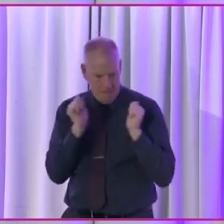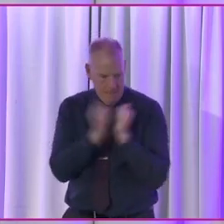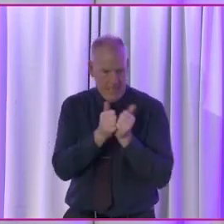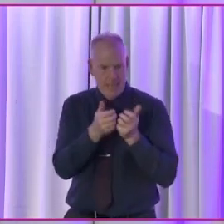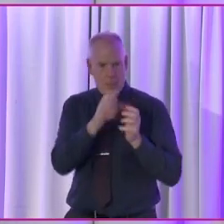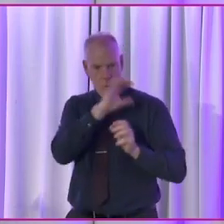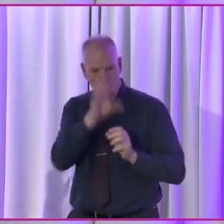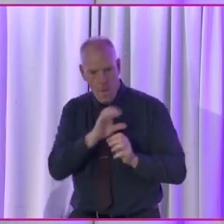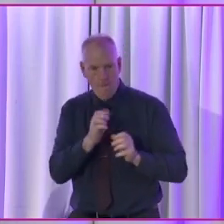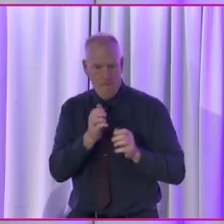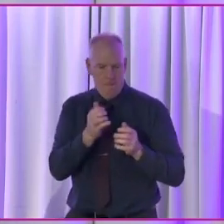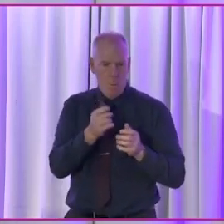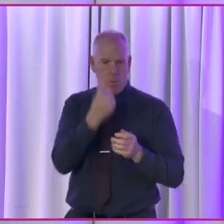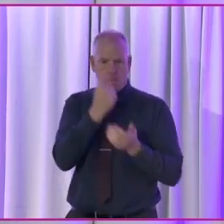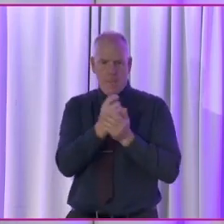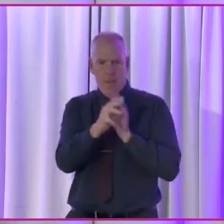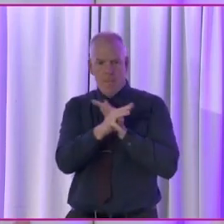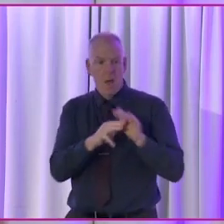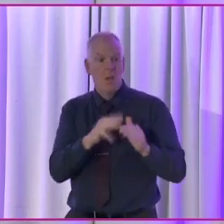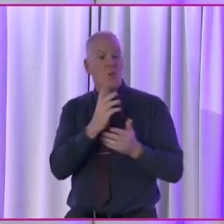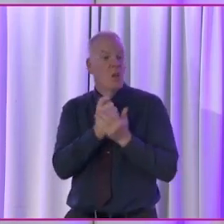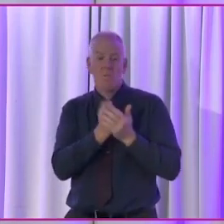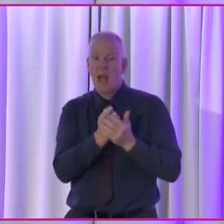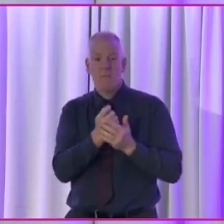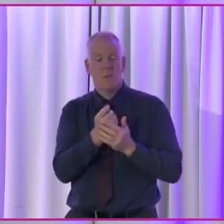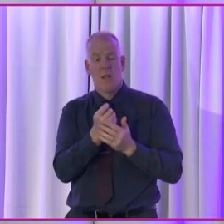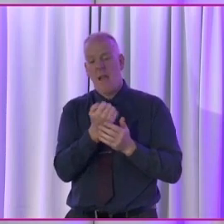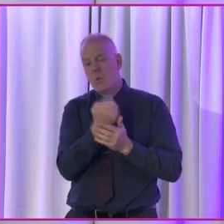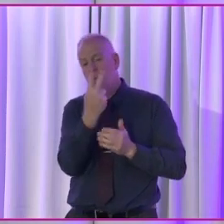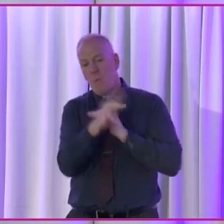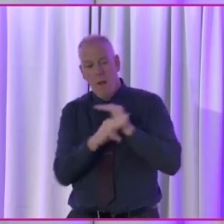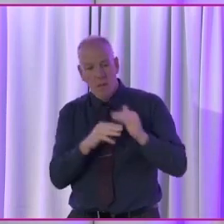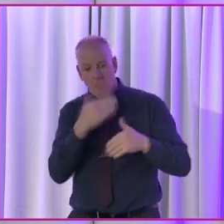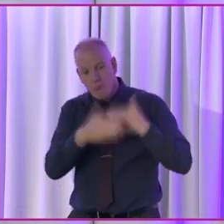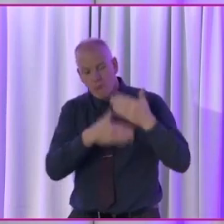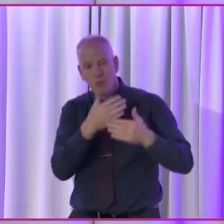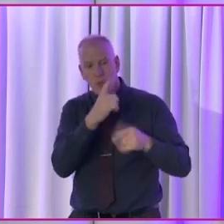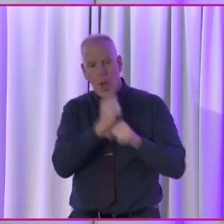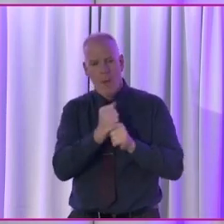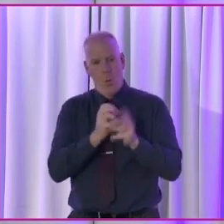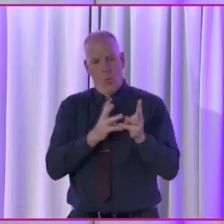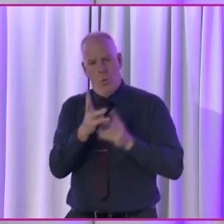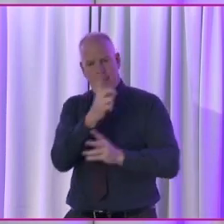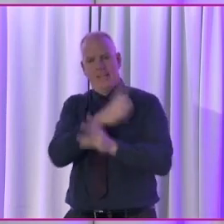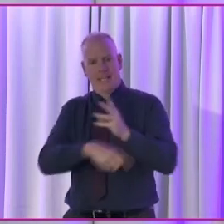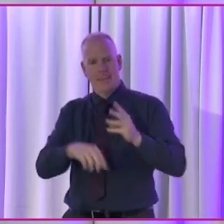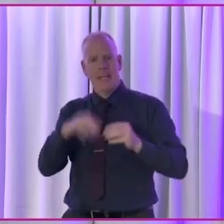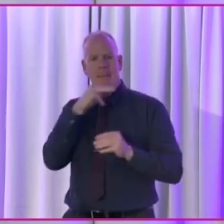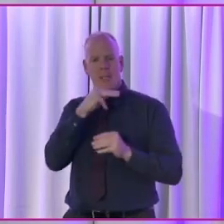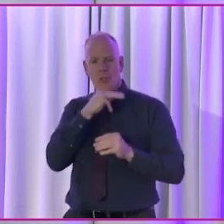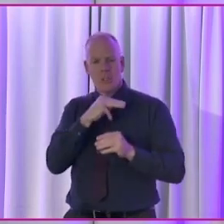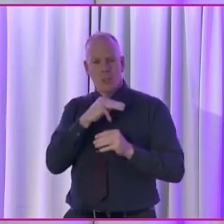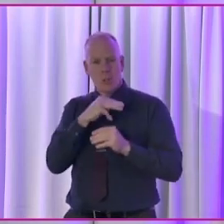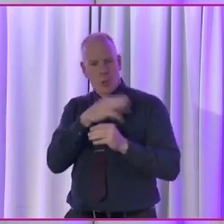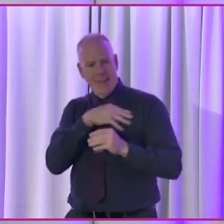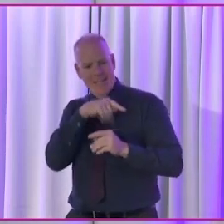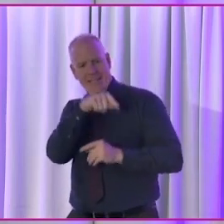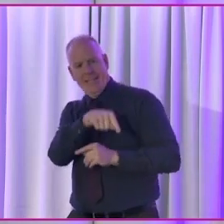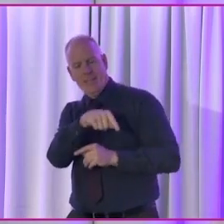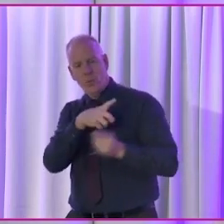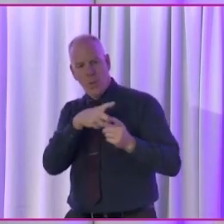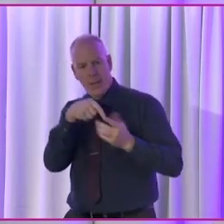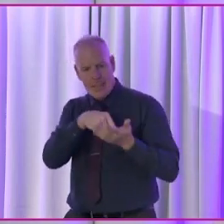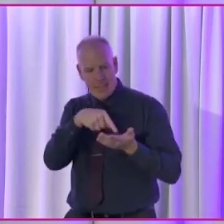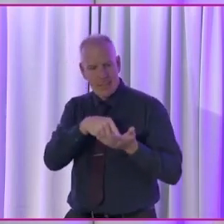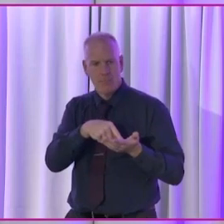if we assume, once a month or maybe sometimes once every two months and talk about the work of the Disability Matters Committee and what we were doing